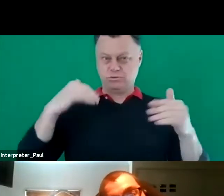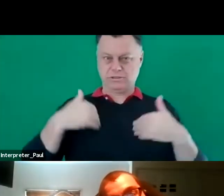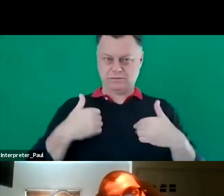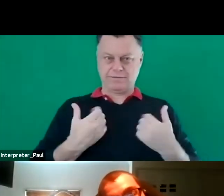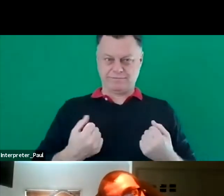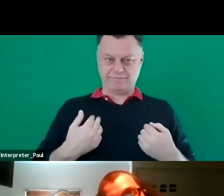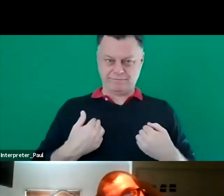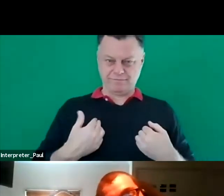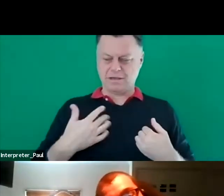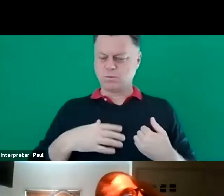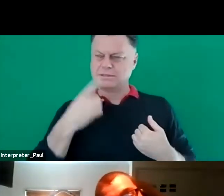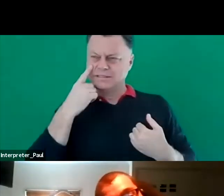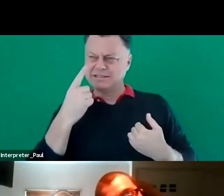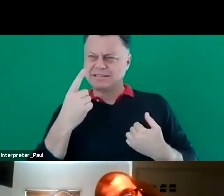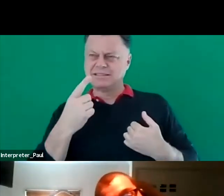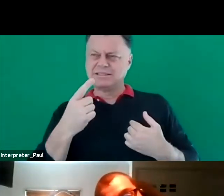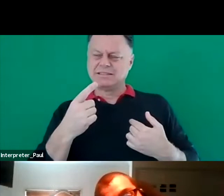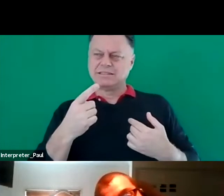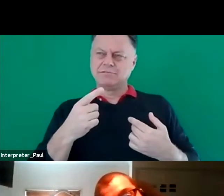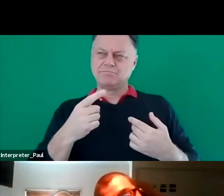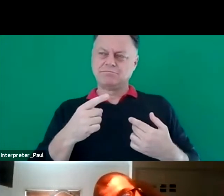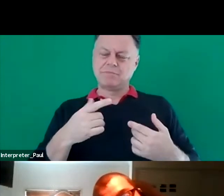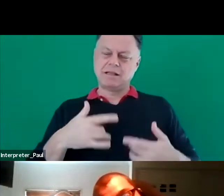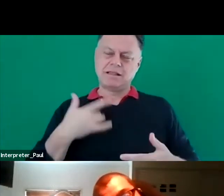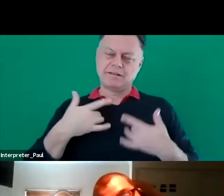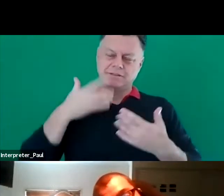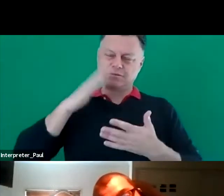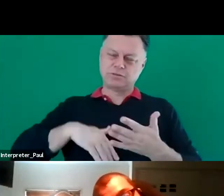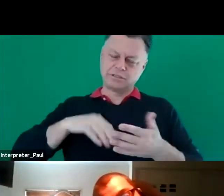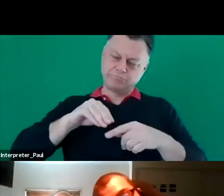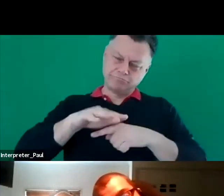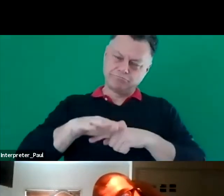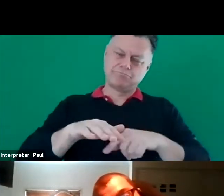to see how subjectivity and lived experience can benefit autism research.